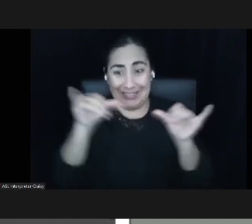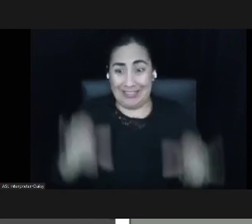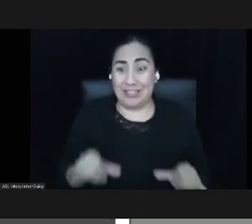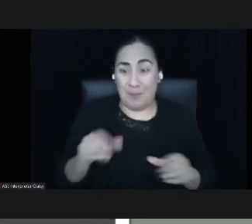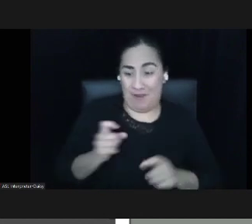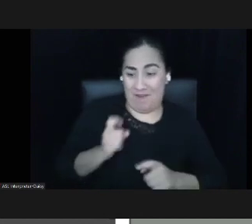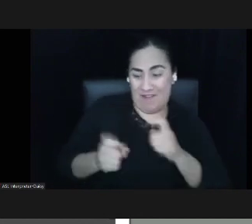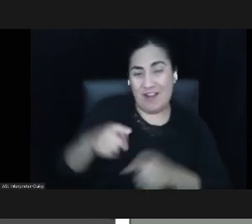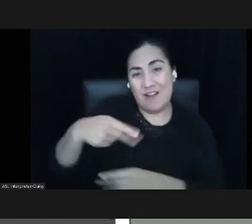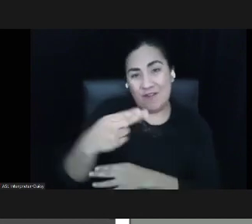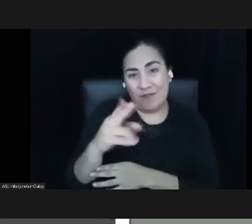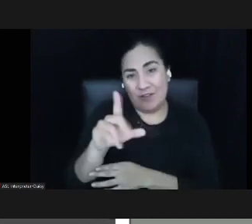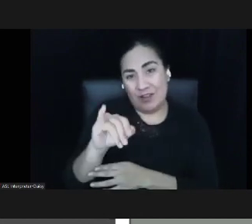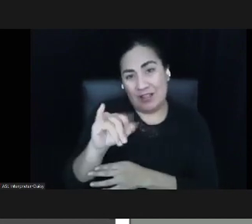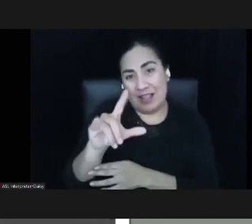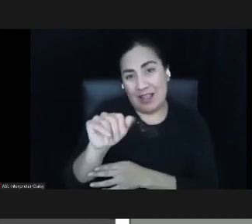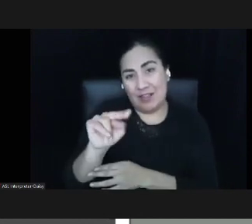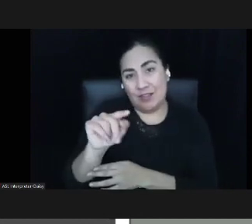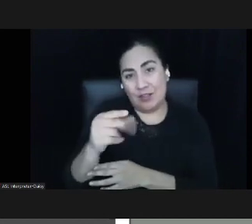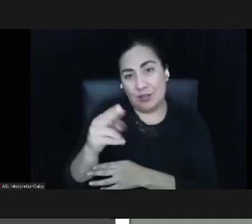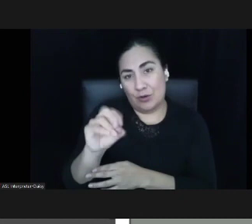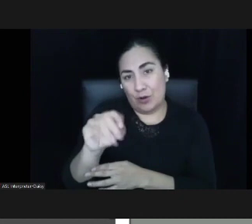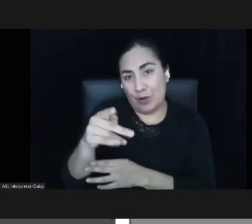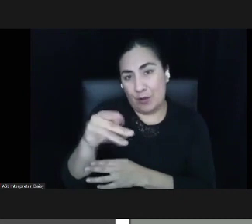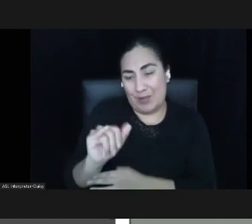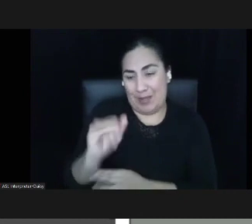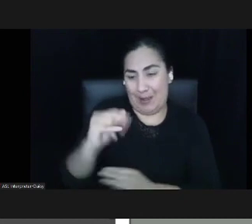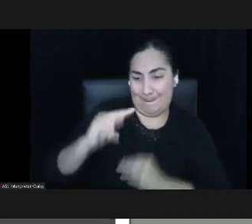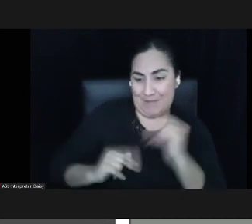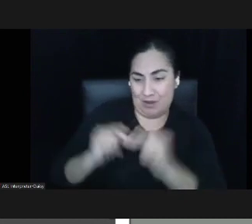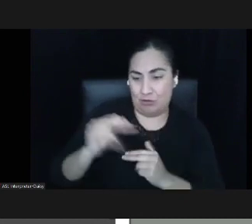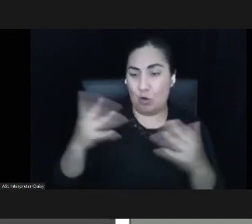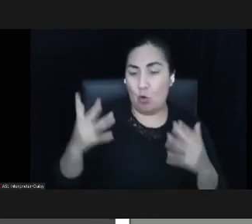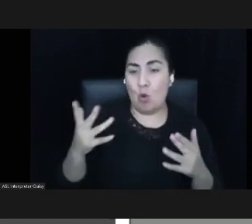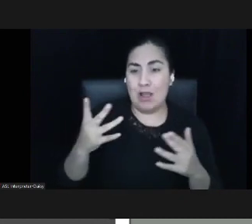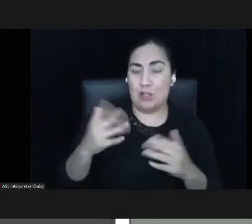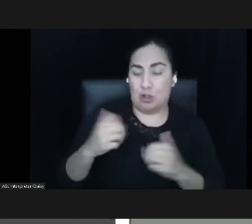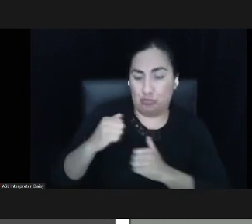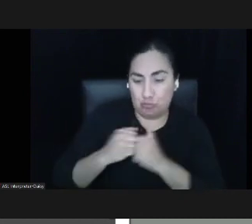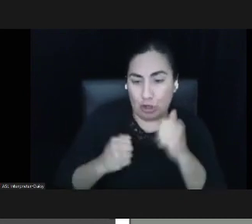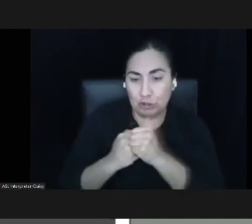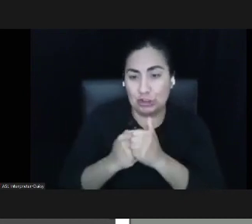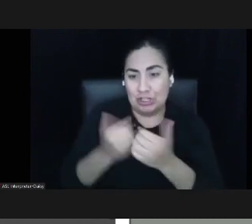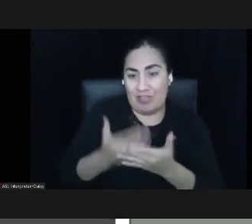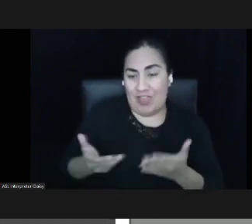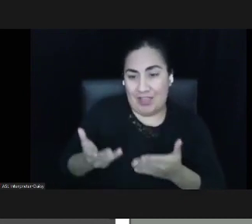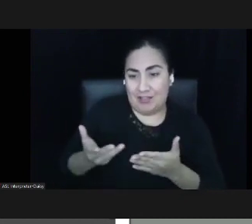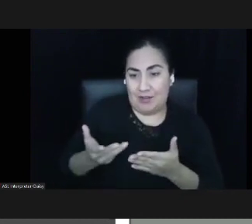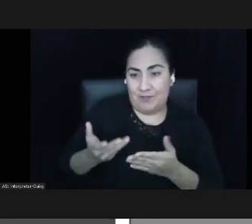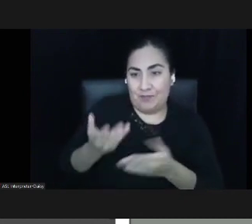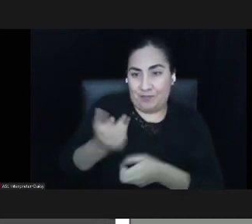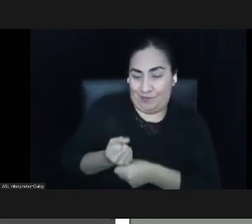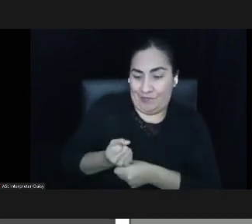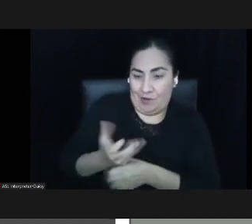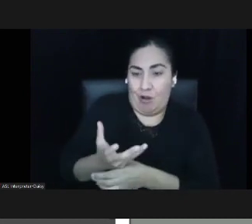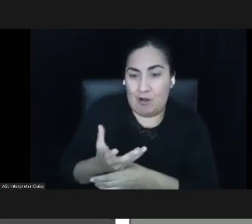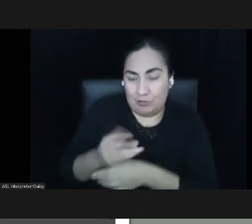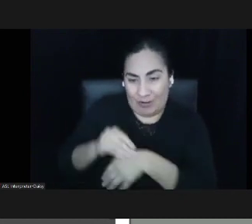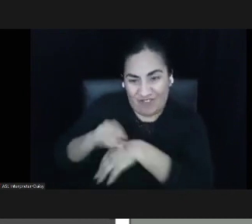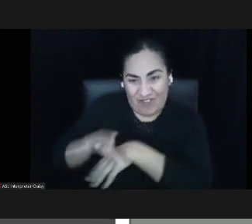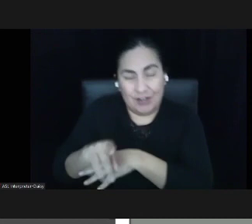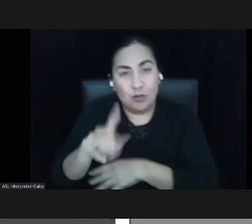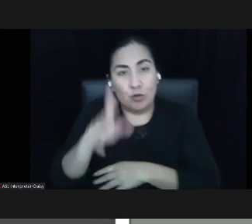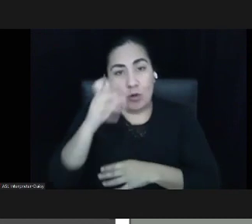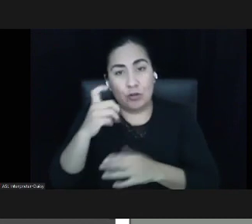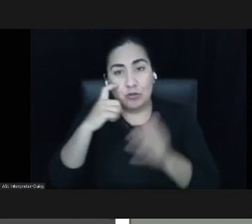and what structures and systems perpetuate them. So hopefully you'll see in the reading that was